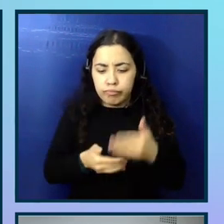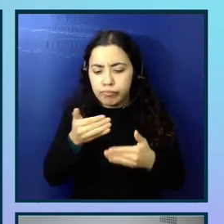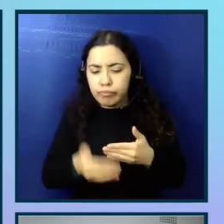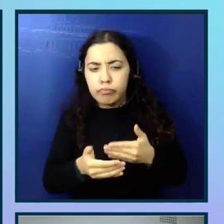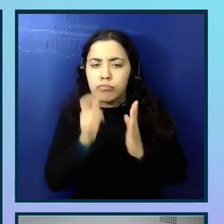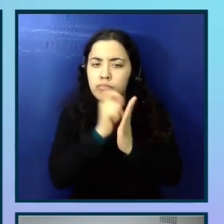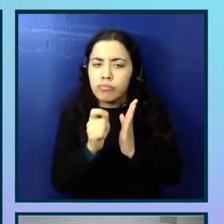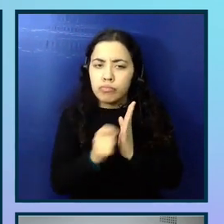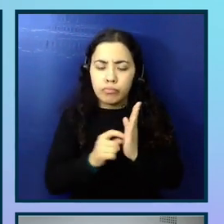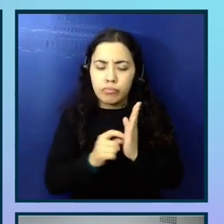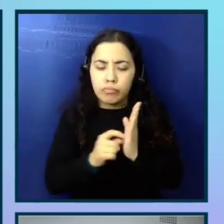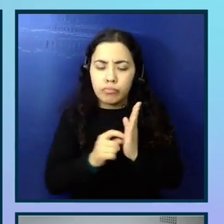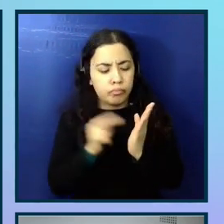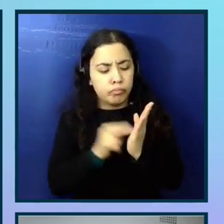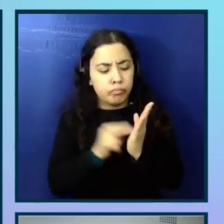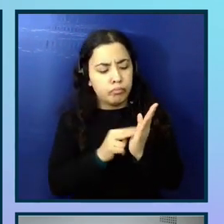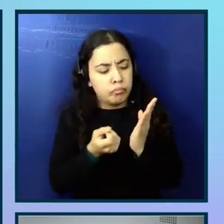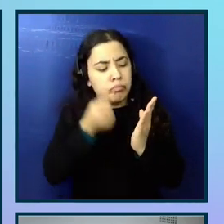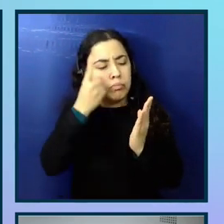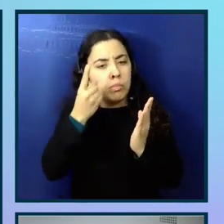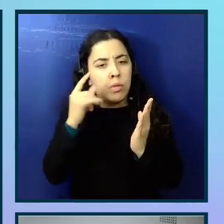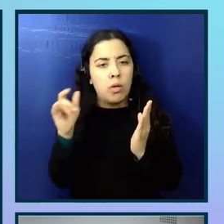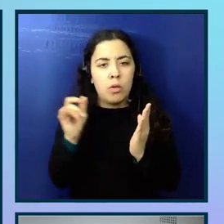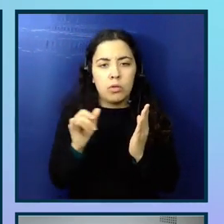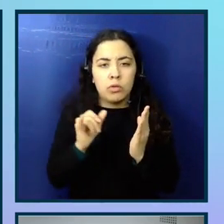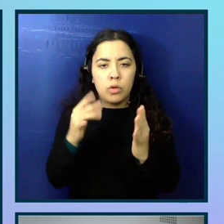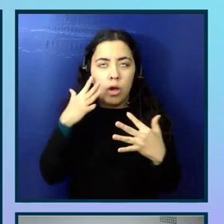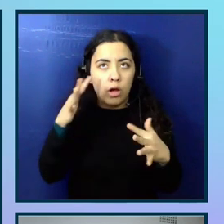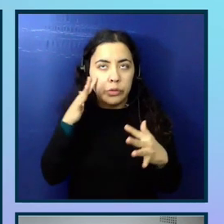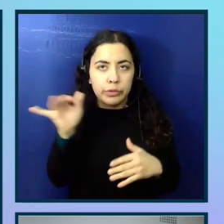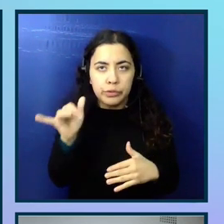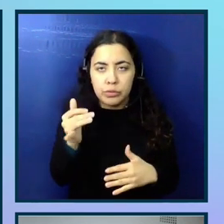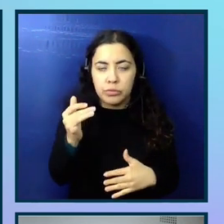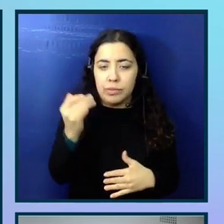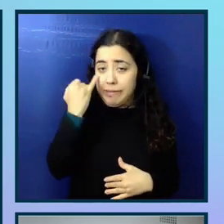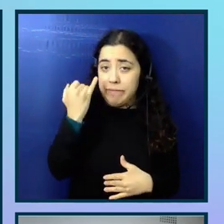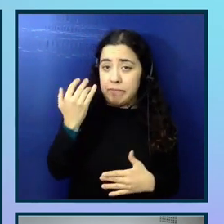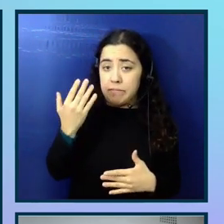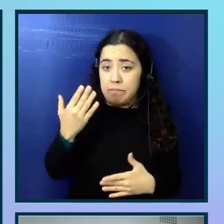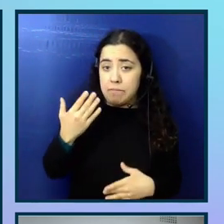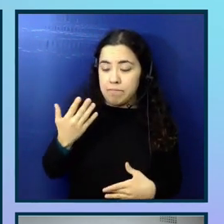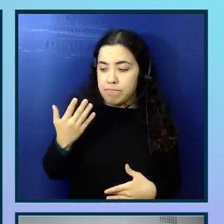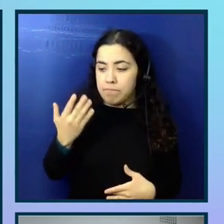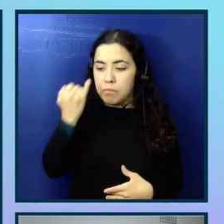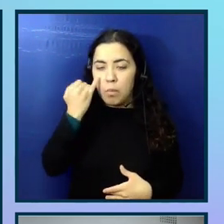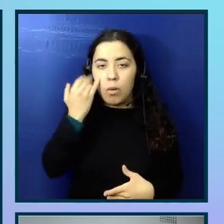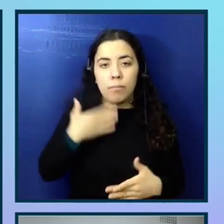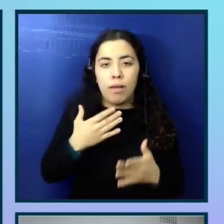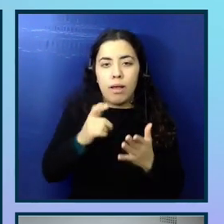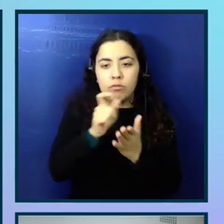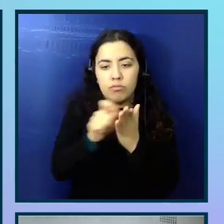and also auditory as well. So thinking about is the way that you are writing in your